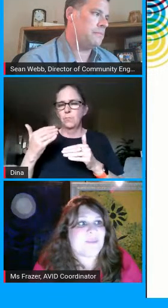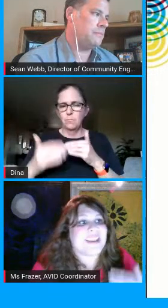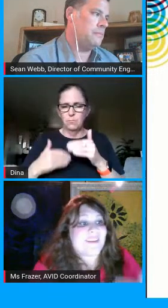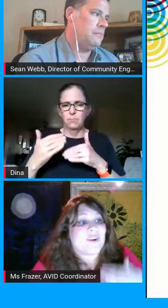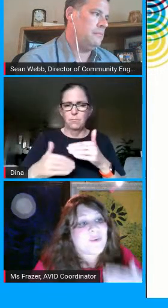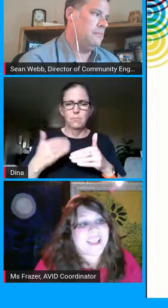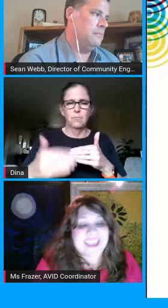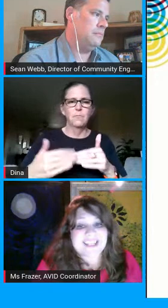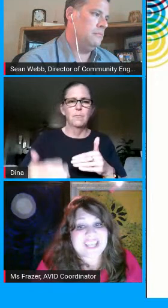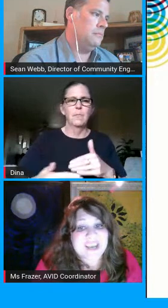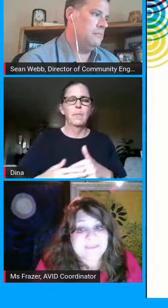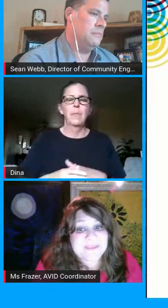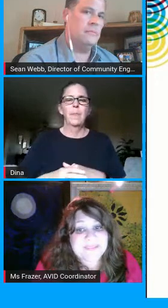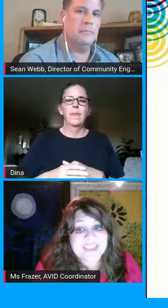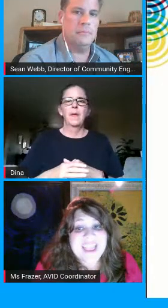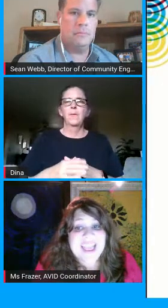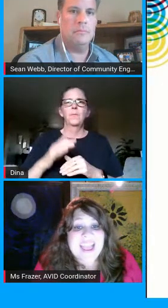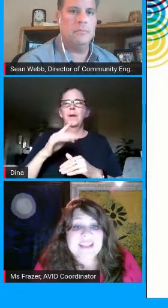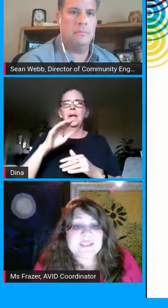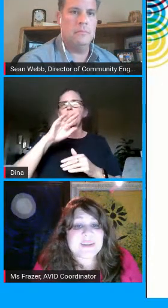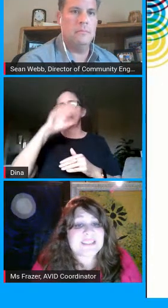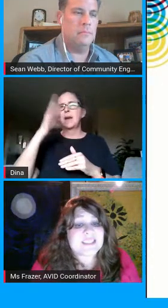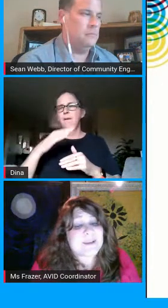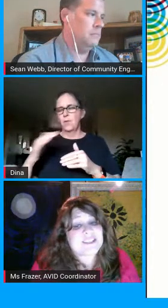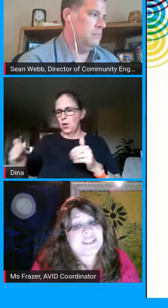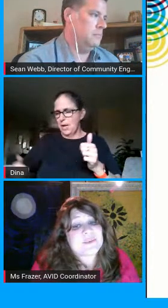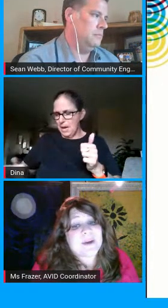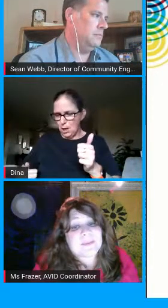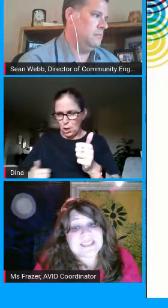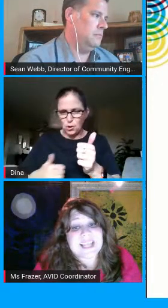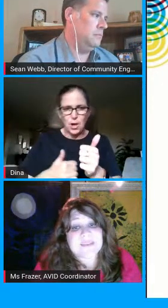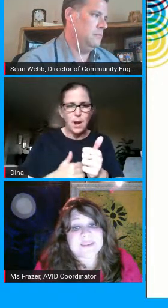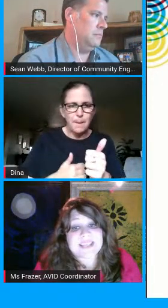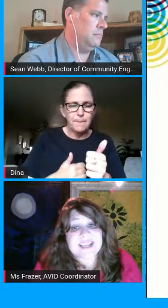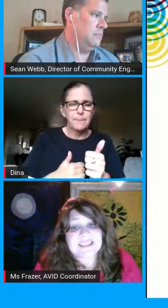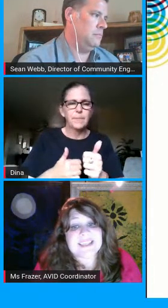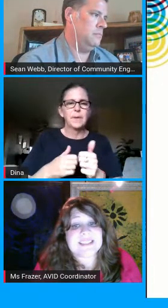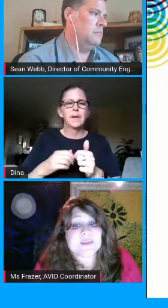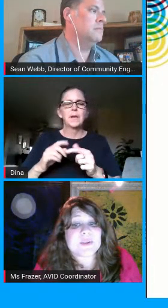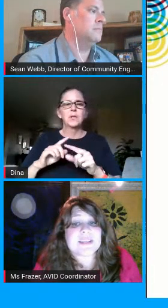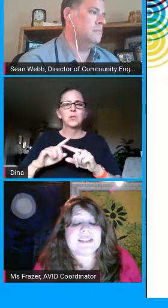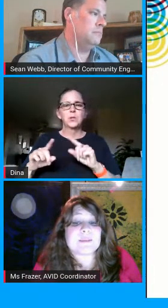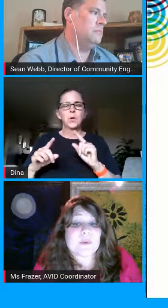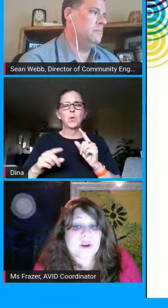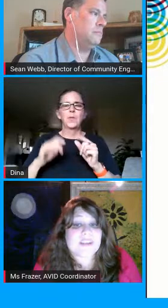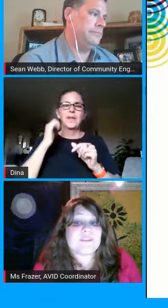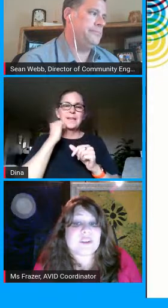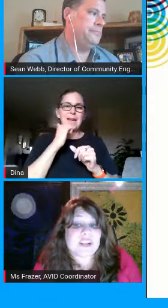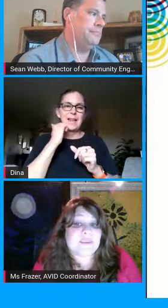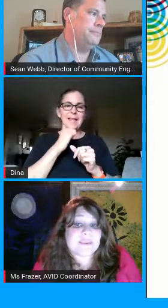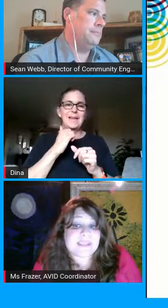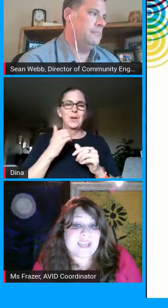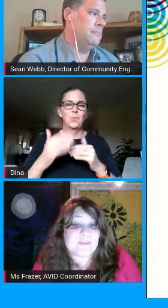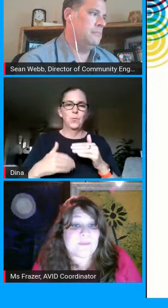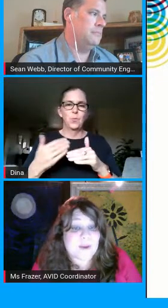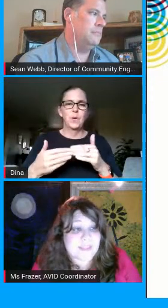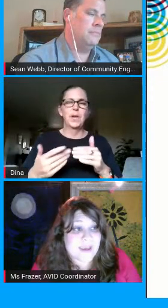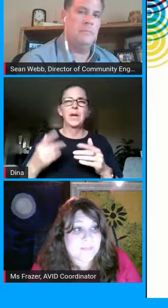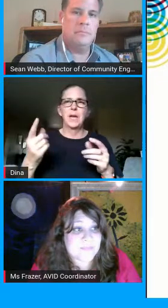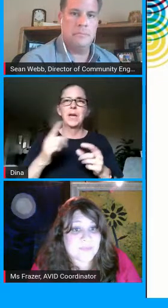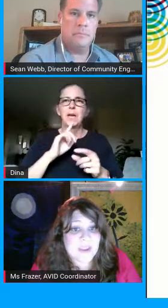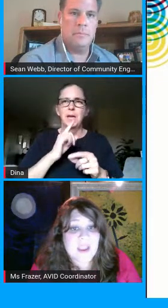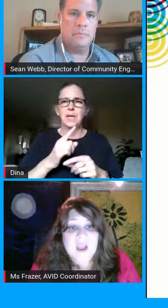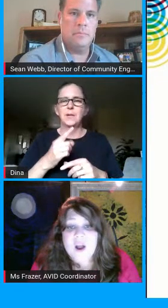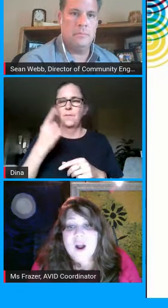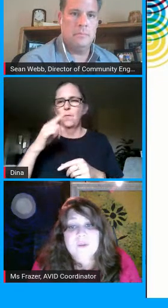day feels like we never quite catch up students especially do well with daily routines since school is a supportive learning routine for